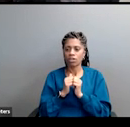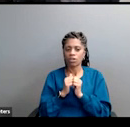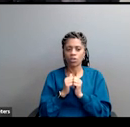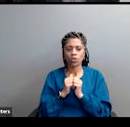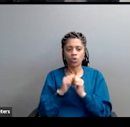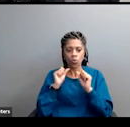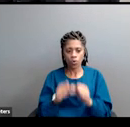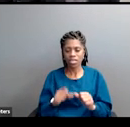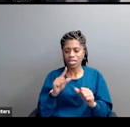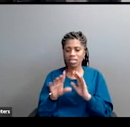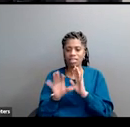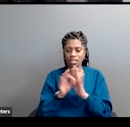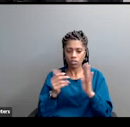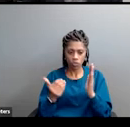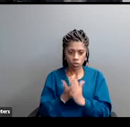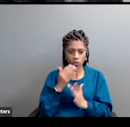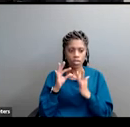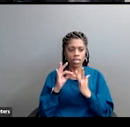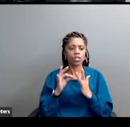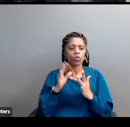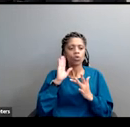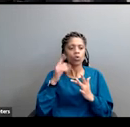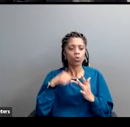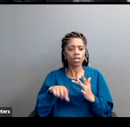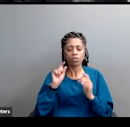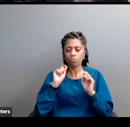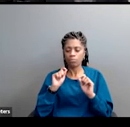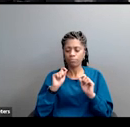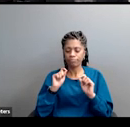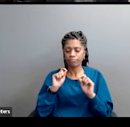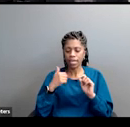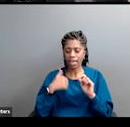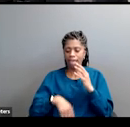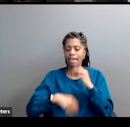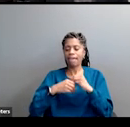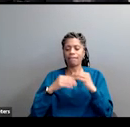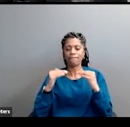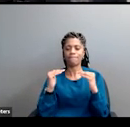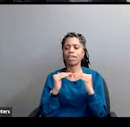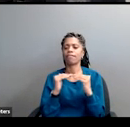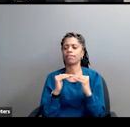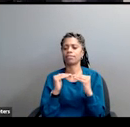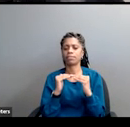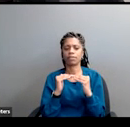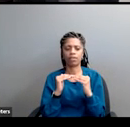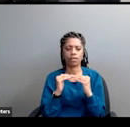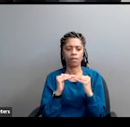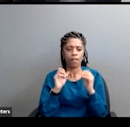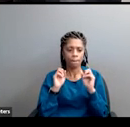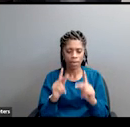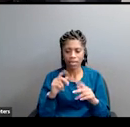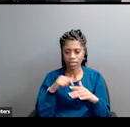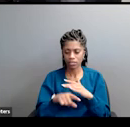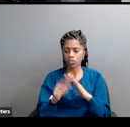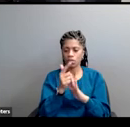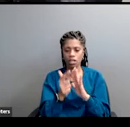fairness back into our immigration laws and make this a country that provides a better life for everyone, whether we're brown, black